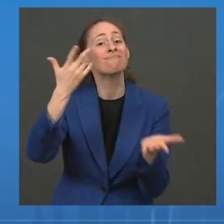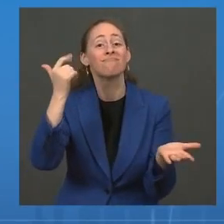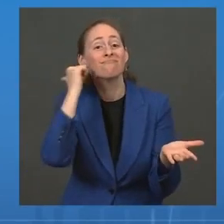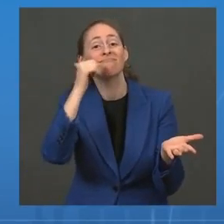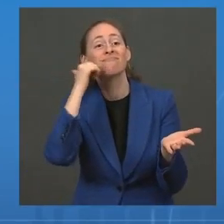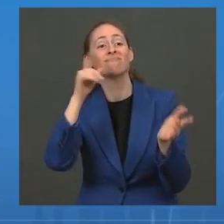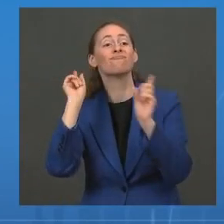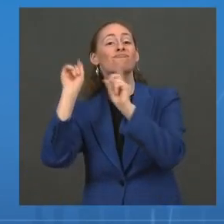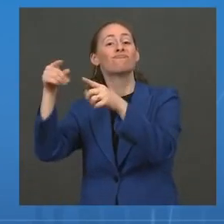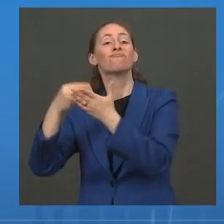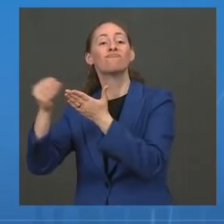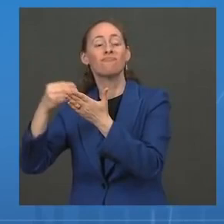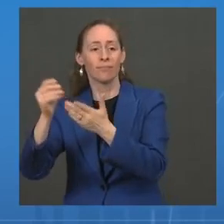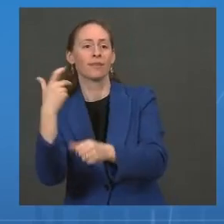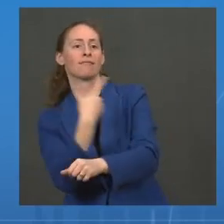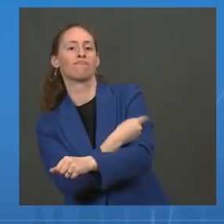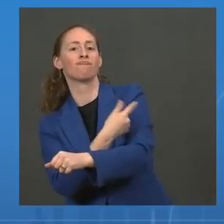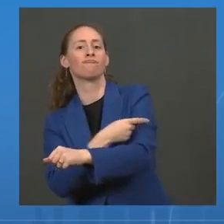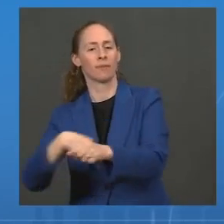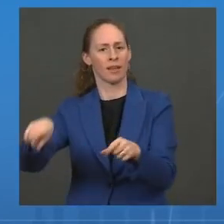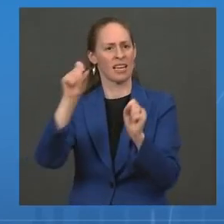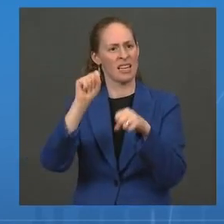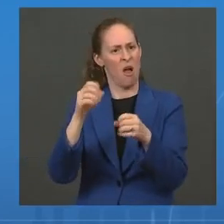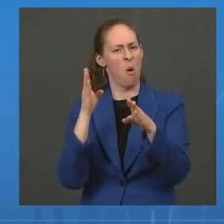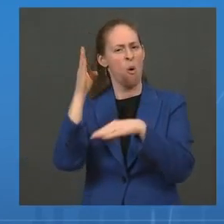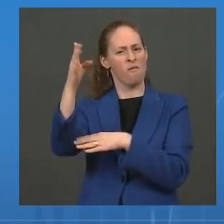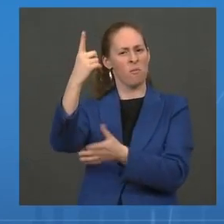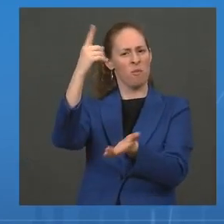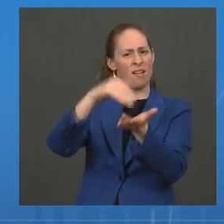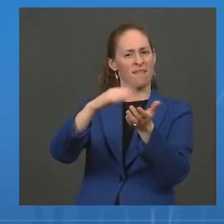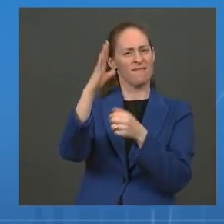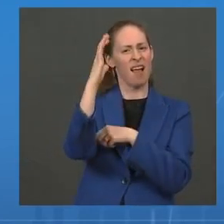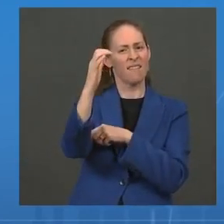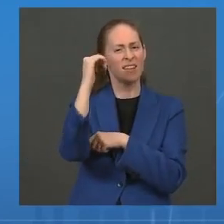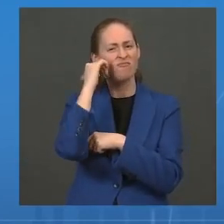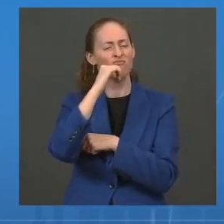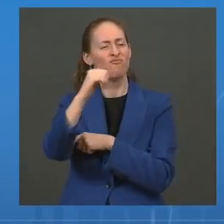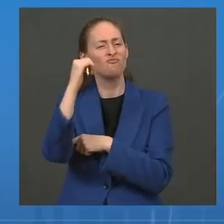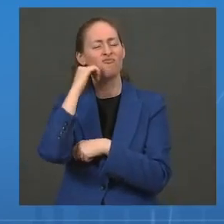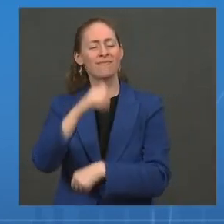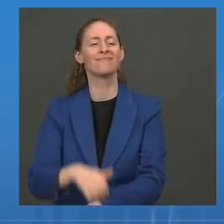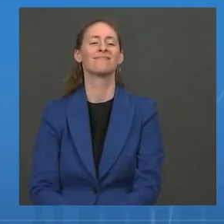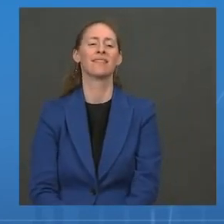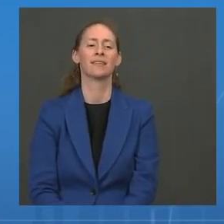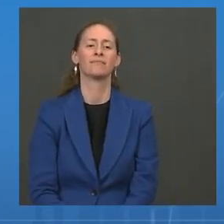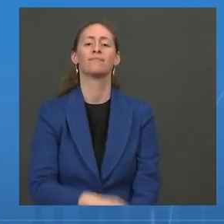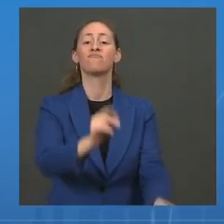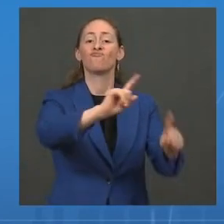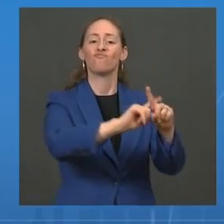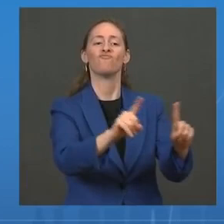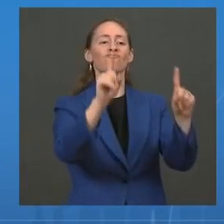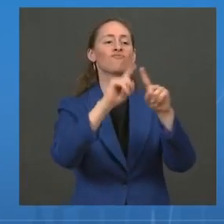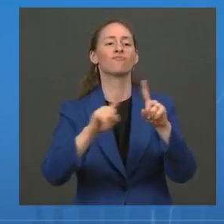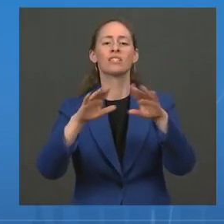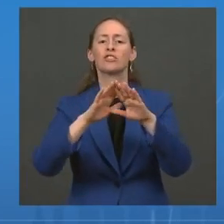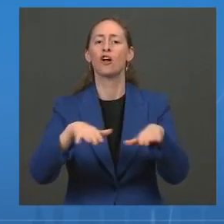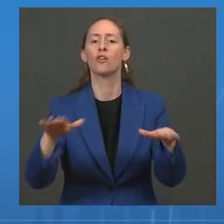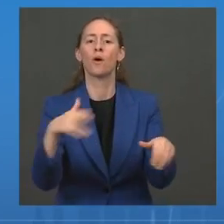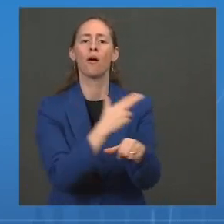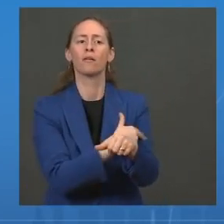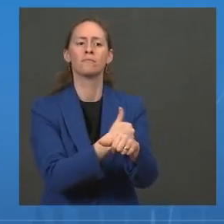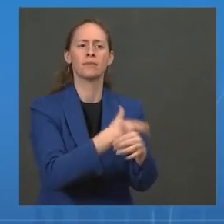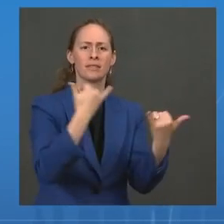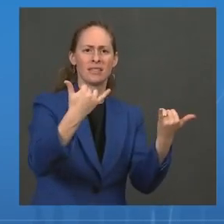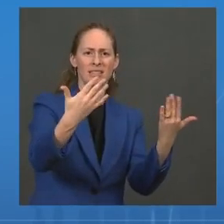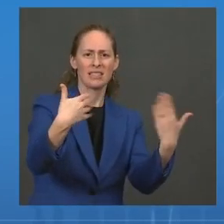Across the country, 114 children's hospitals are now offering vaccinations and engaging their communities, with many